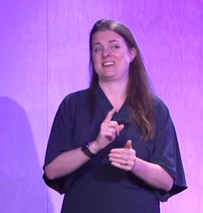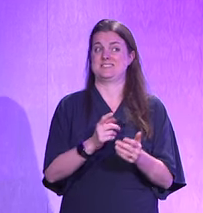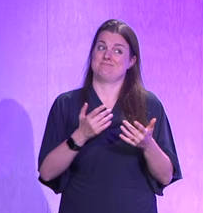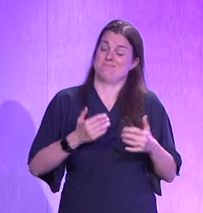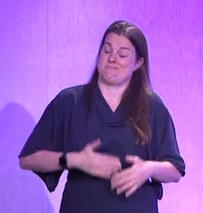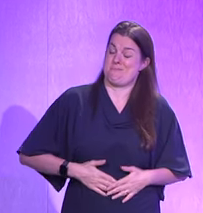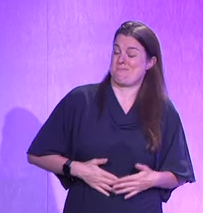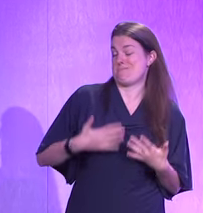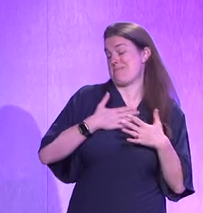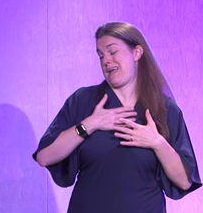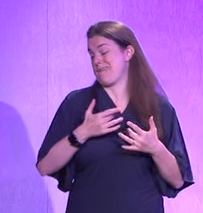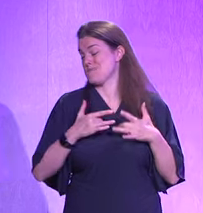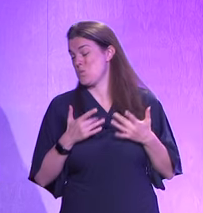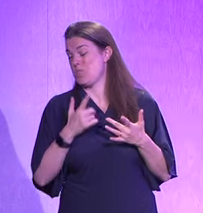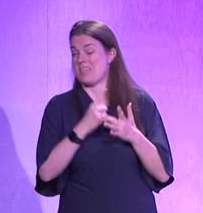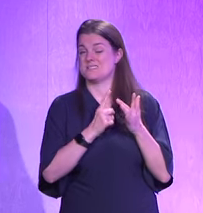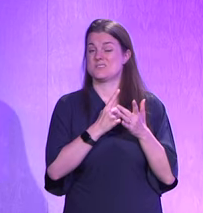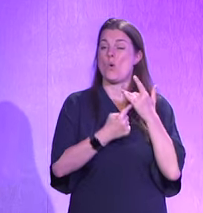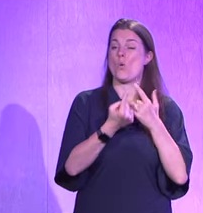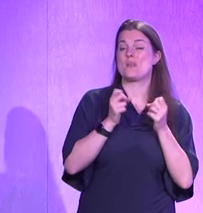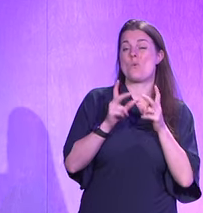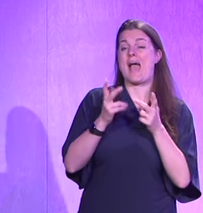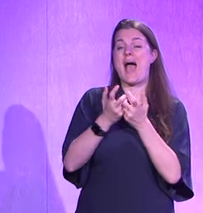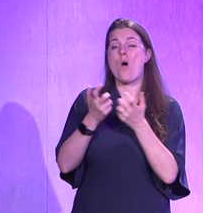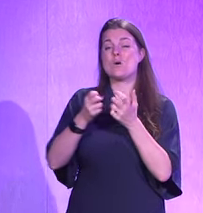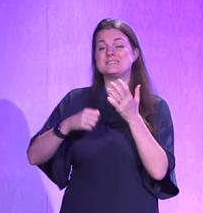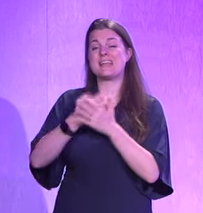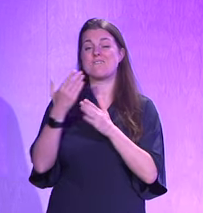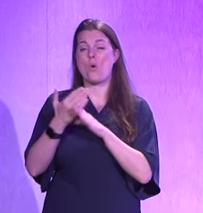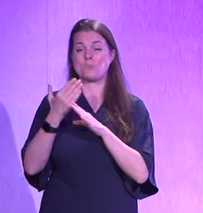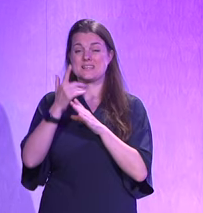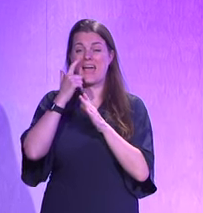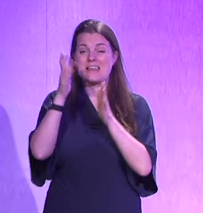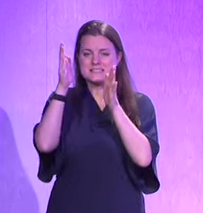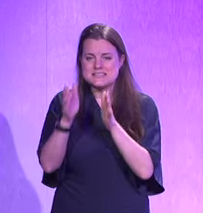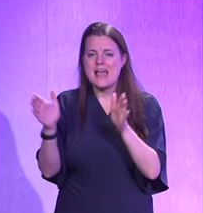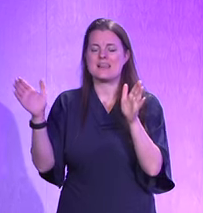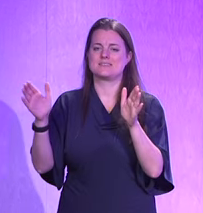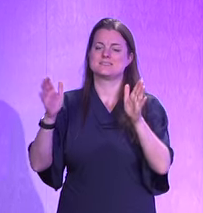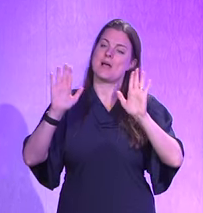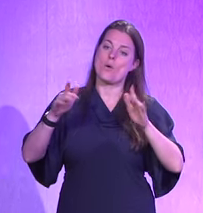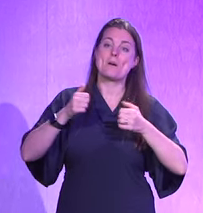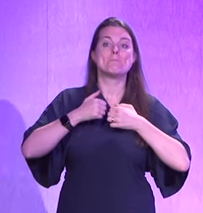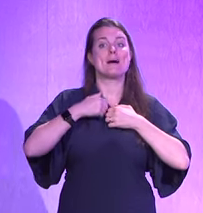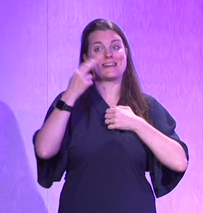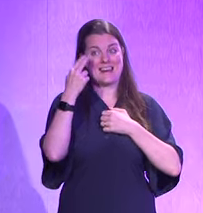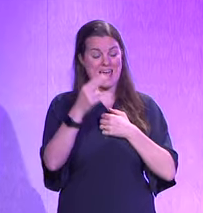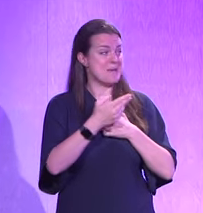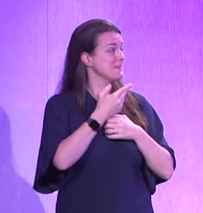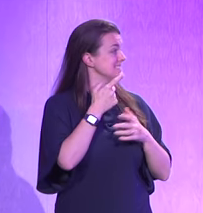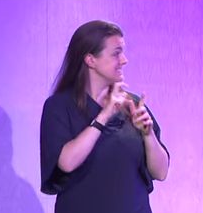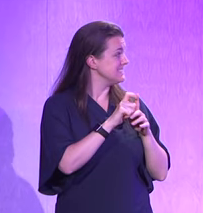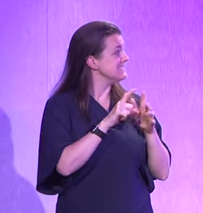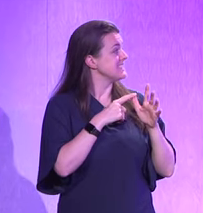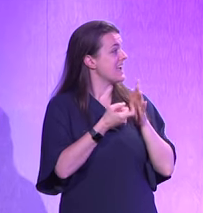my opinion, the DevOps approach at all can scale. In especially in large engineering organizations. My name is Diana